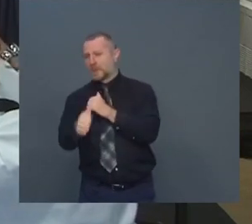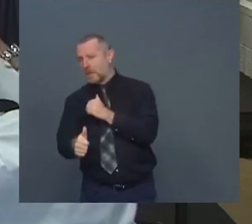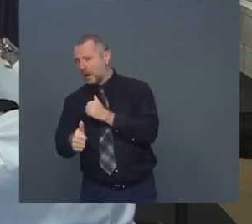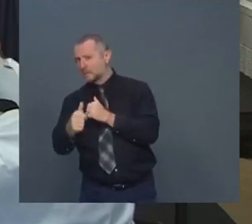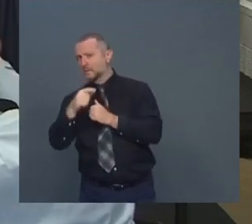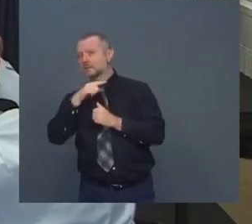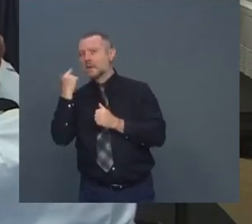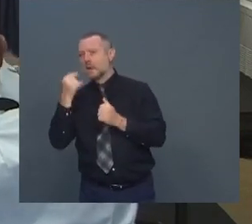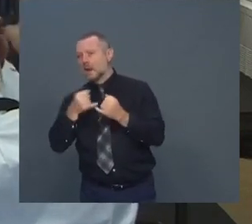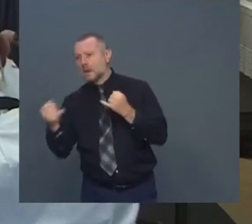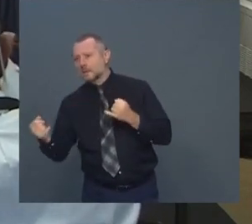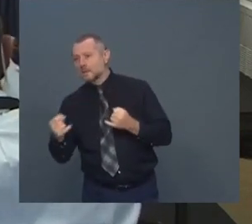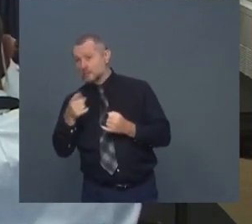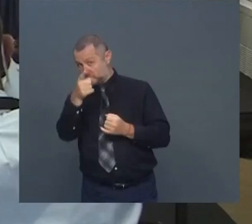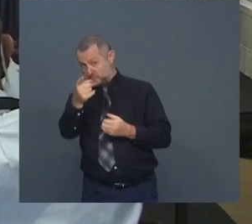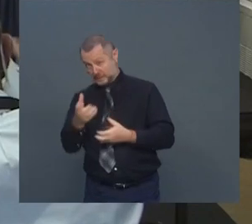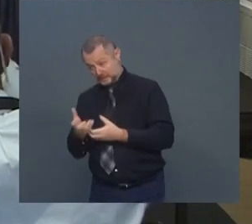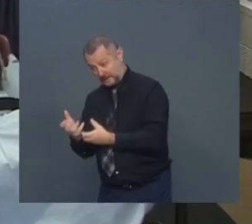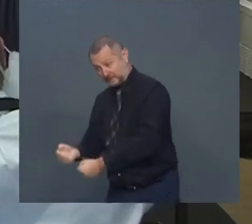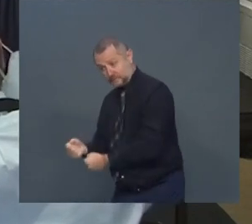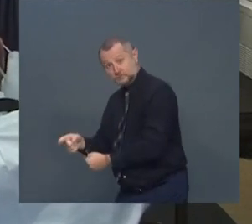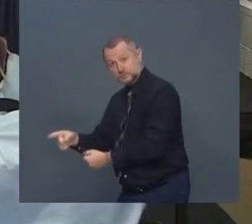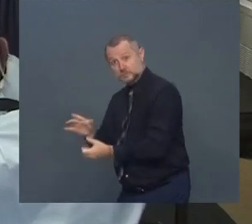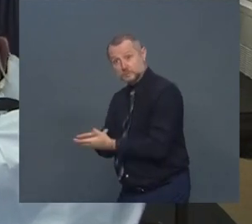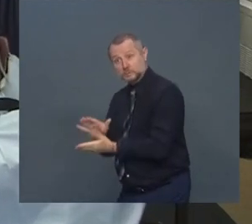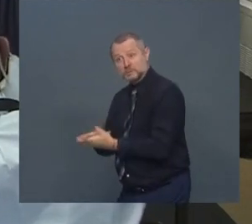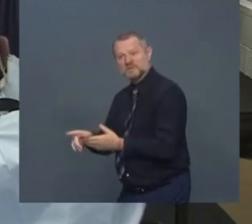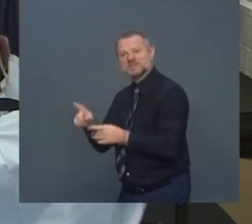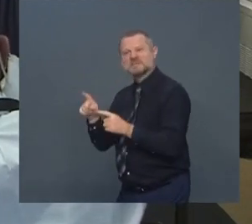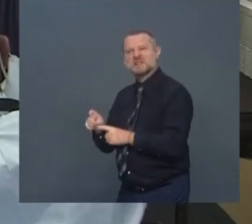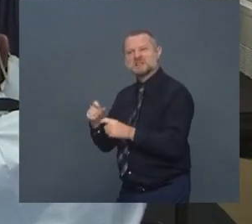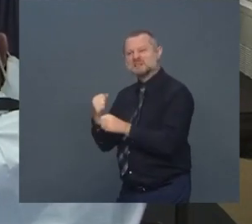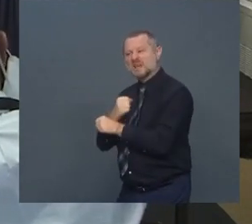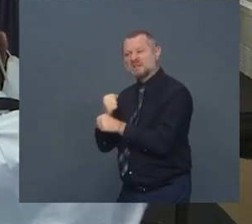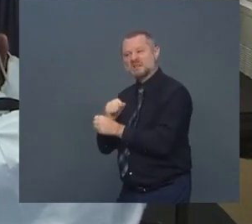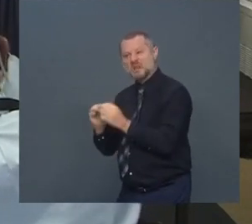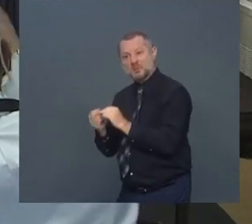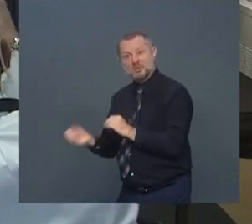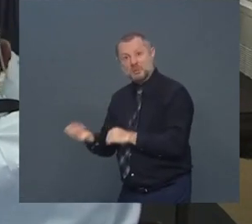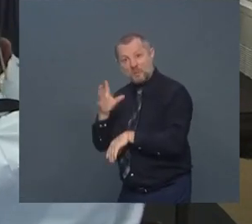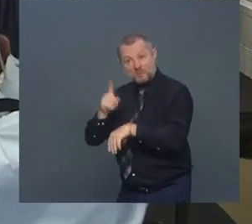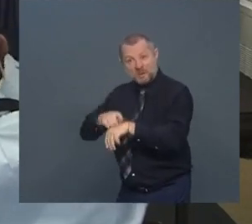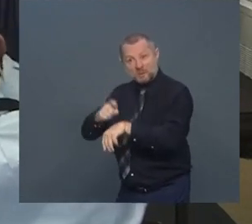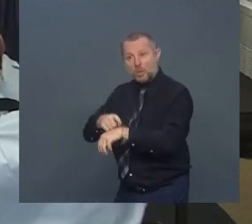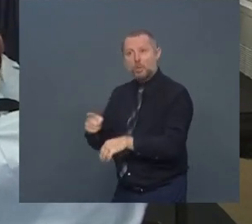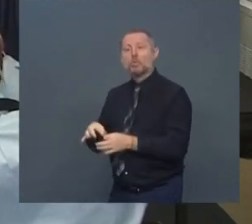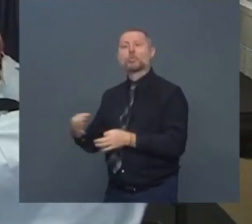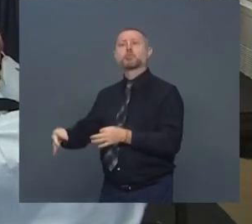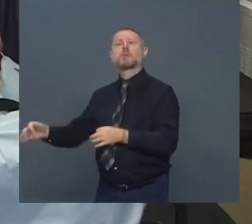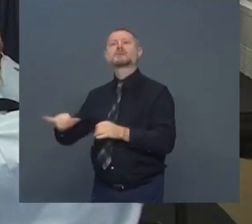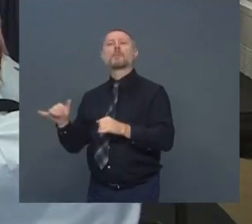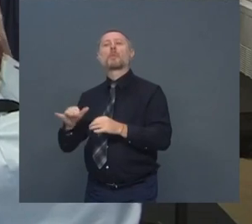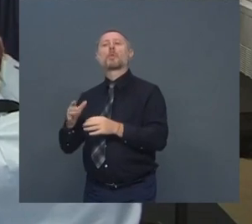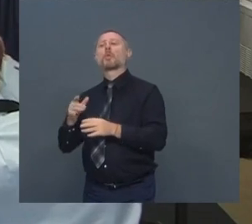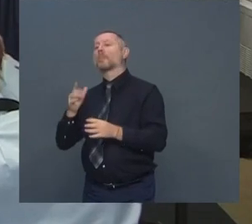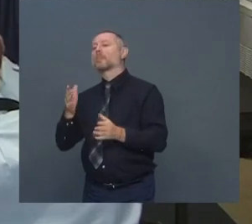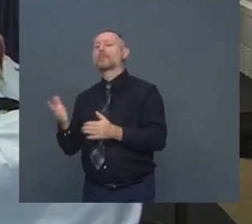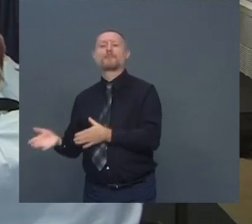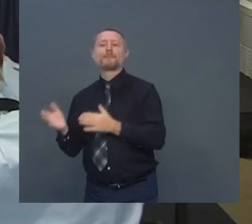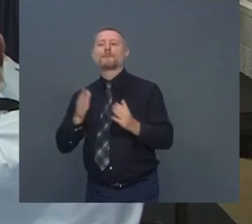their testing data in and what happens if they don't and in terms of colleges